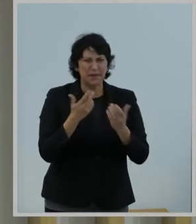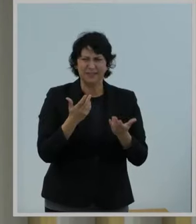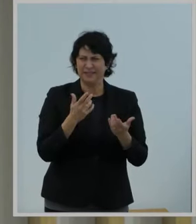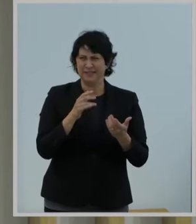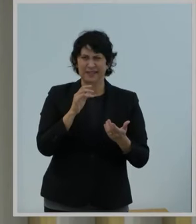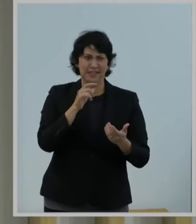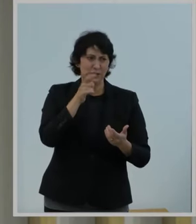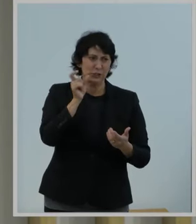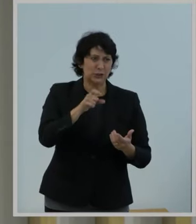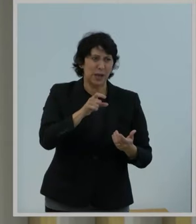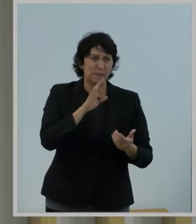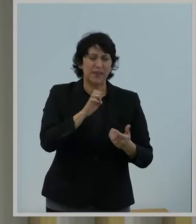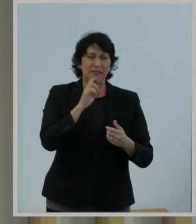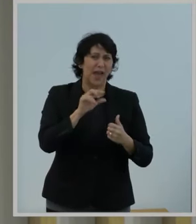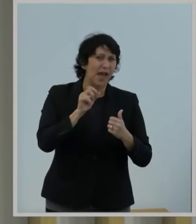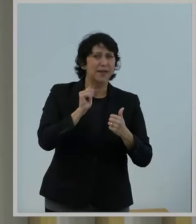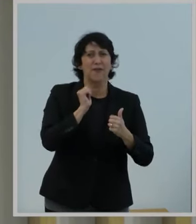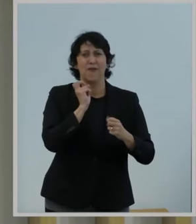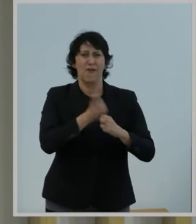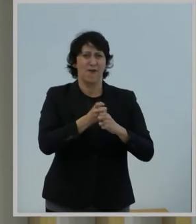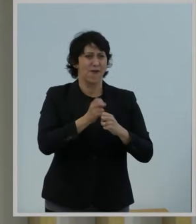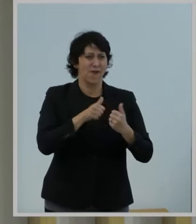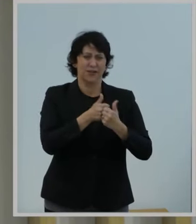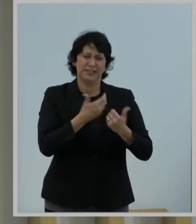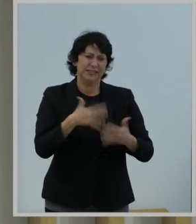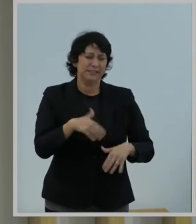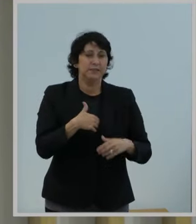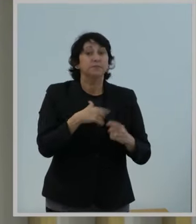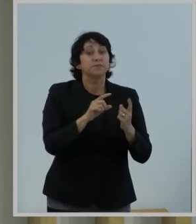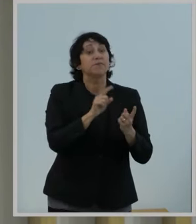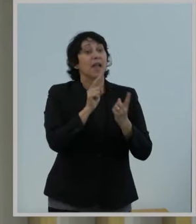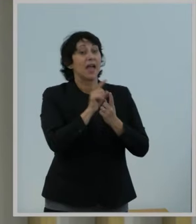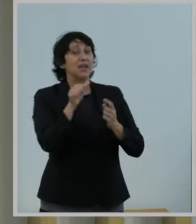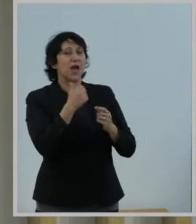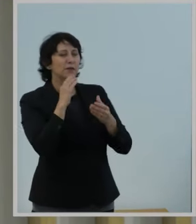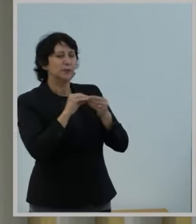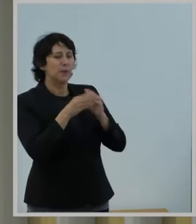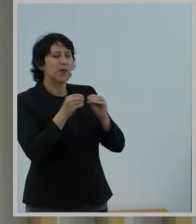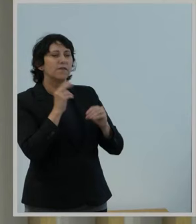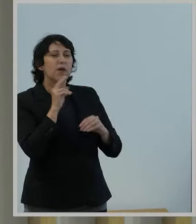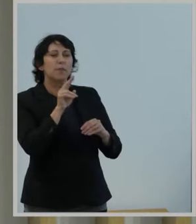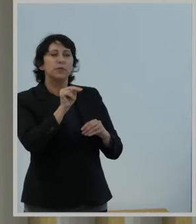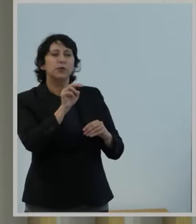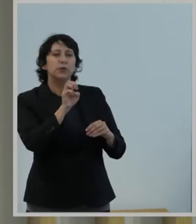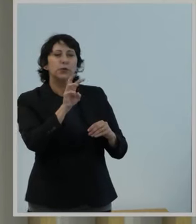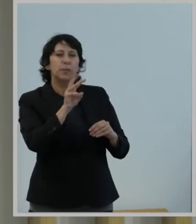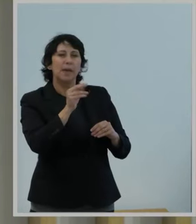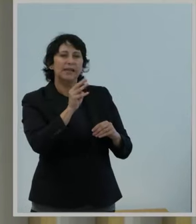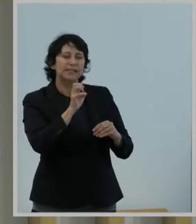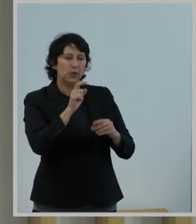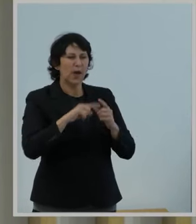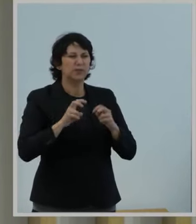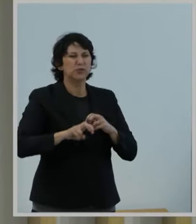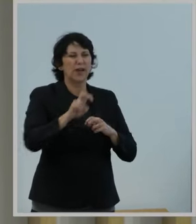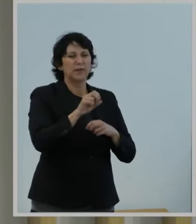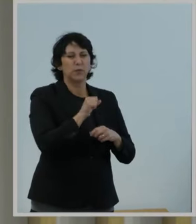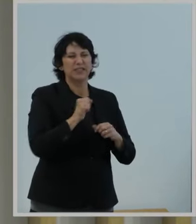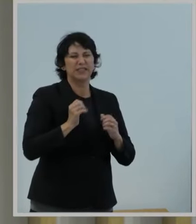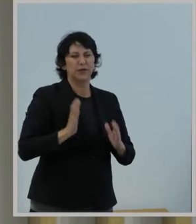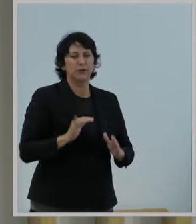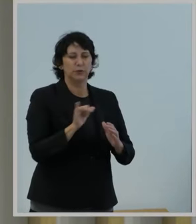hard. She reminds me of another student I met in rural New Mexico when I was traveling with former Senator Udall. In Hatch,